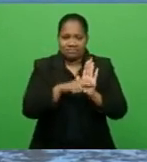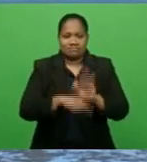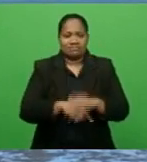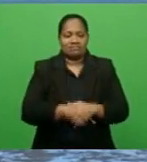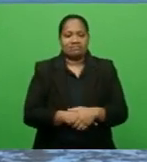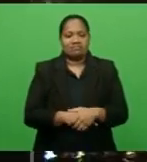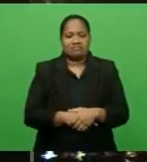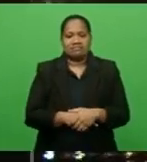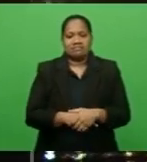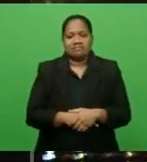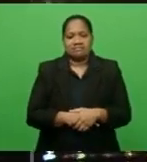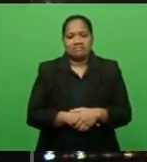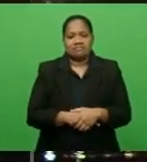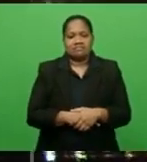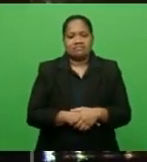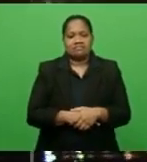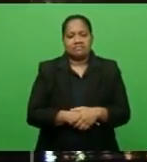News.